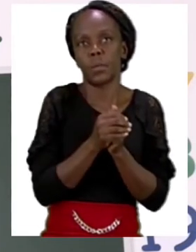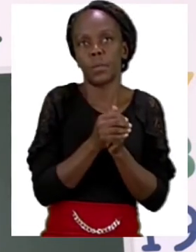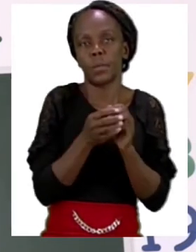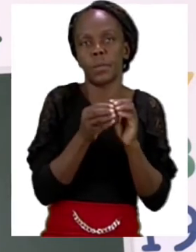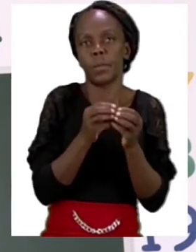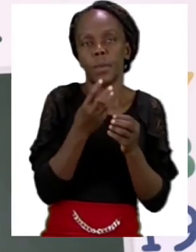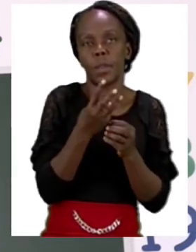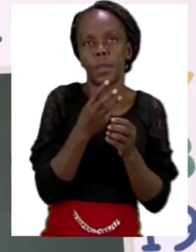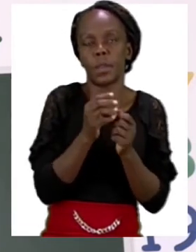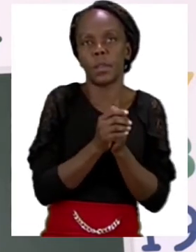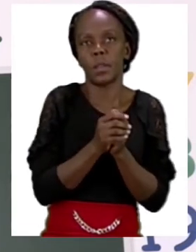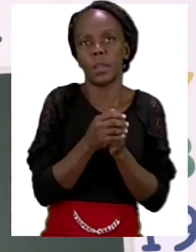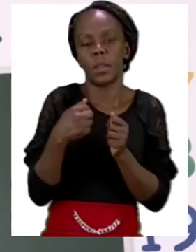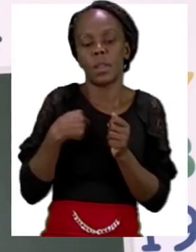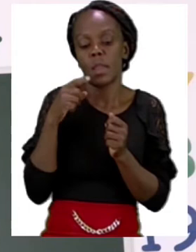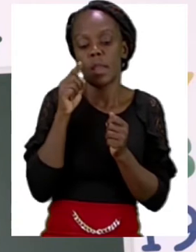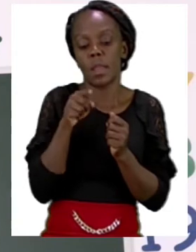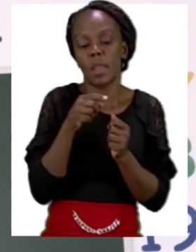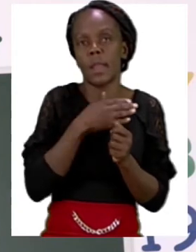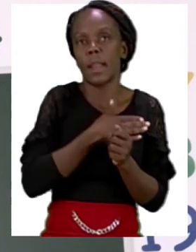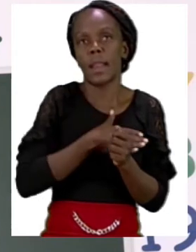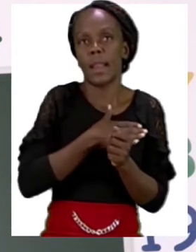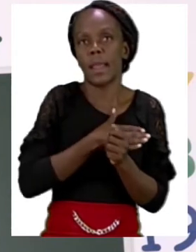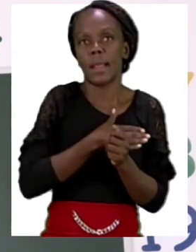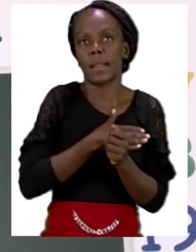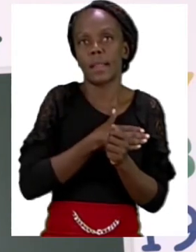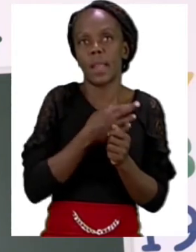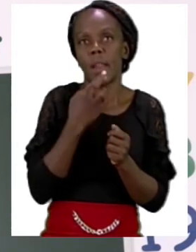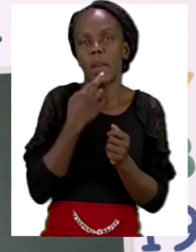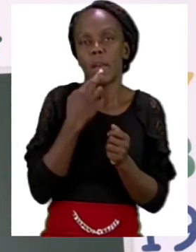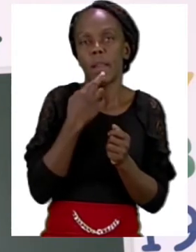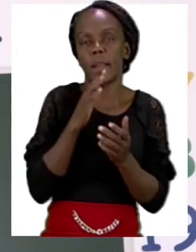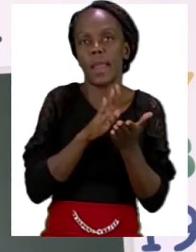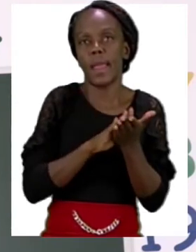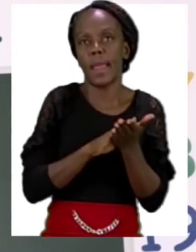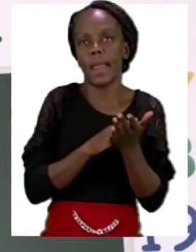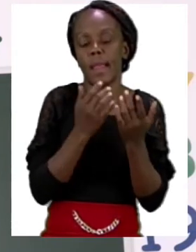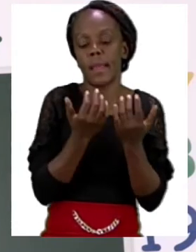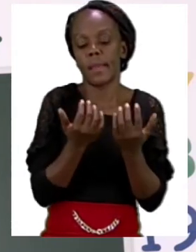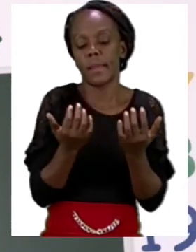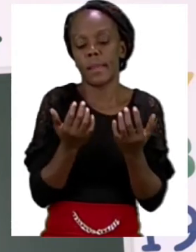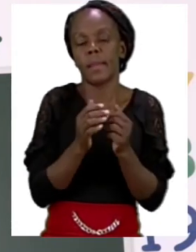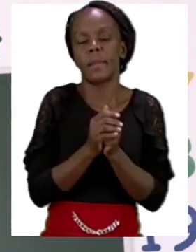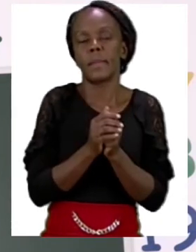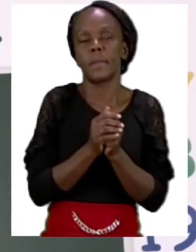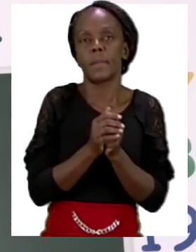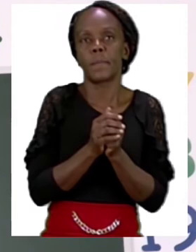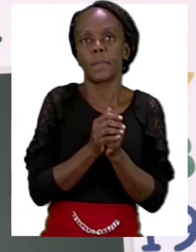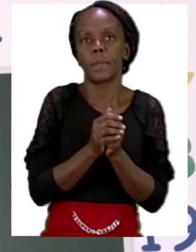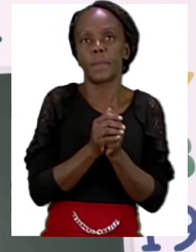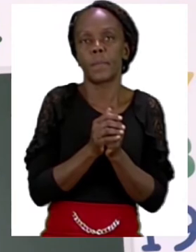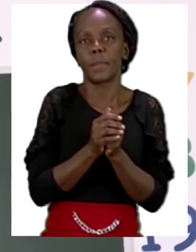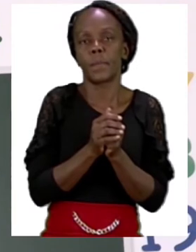says, he likes red and green. Our